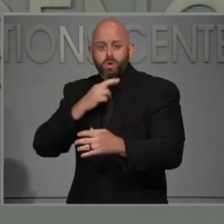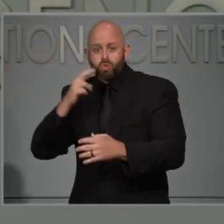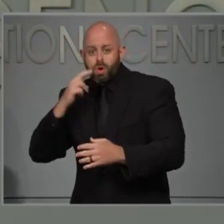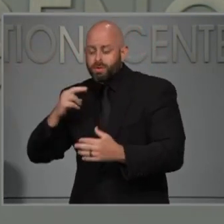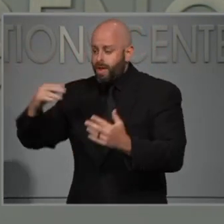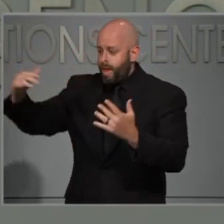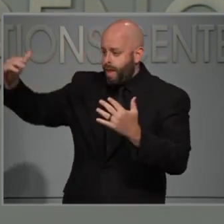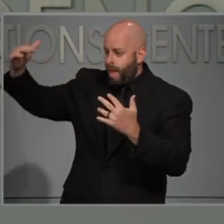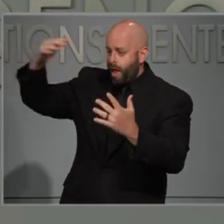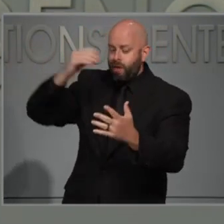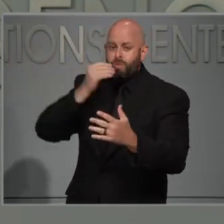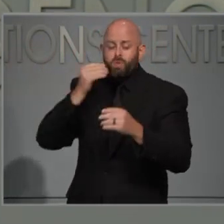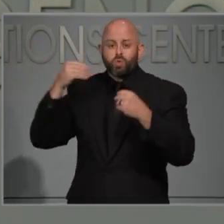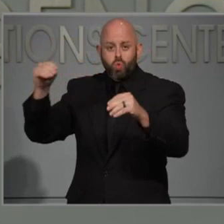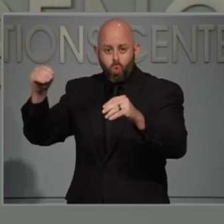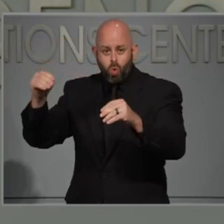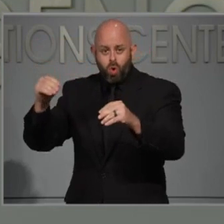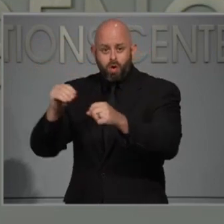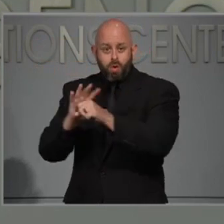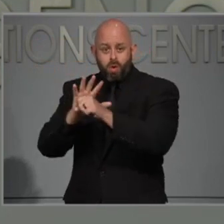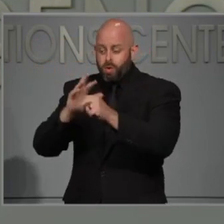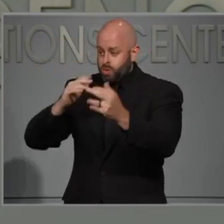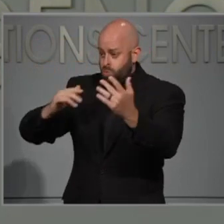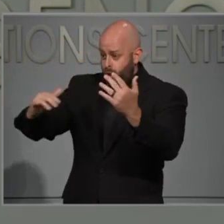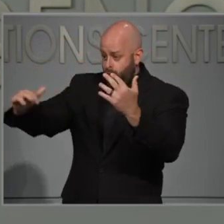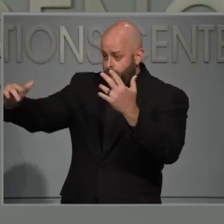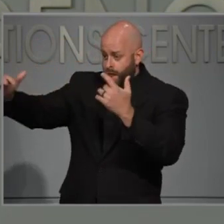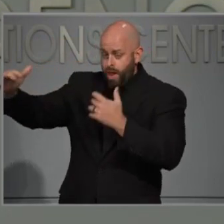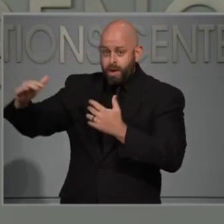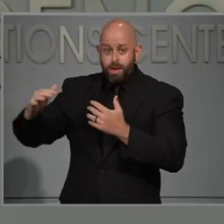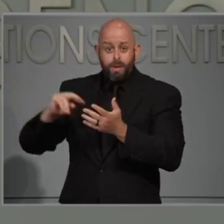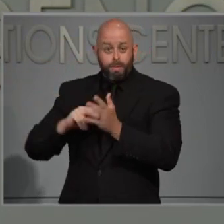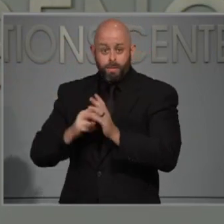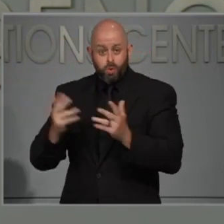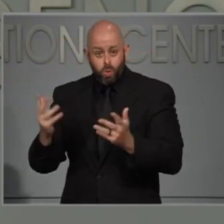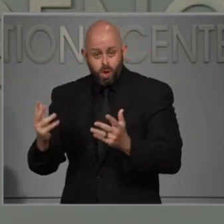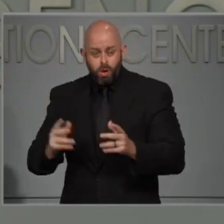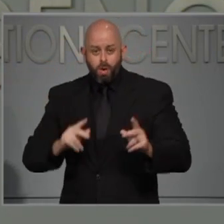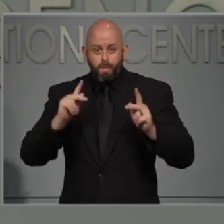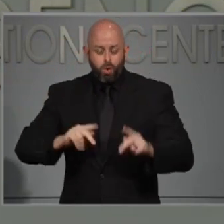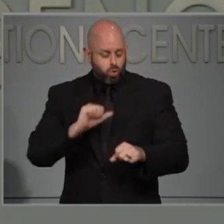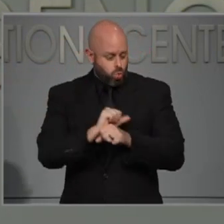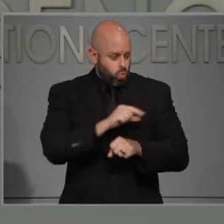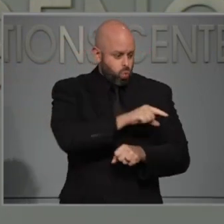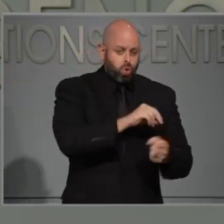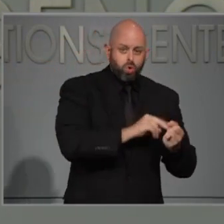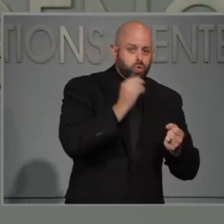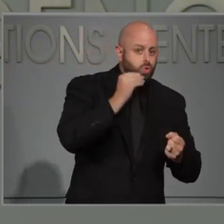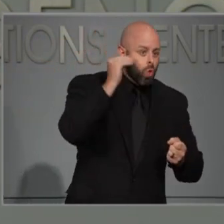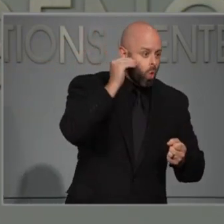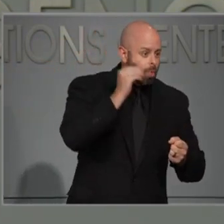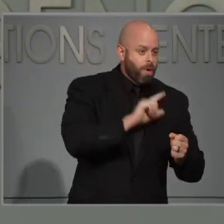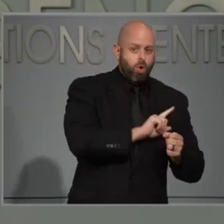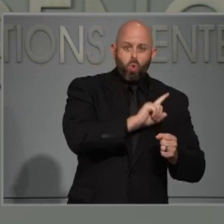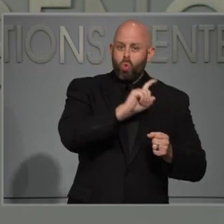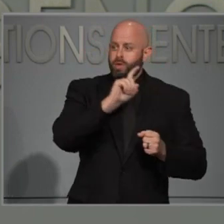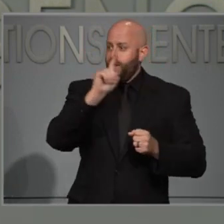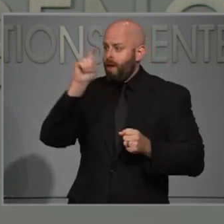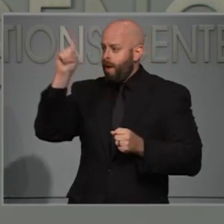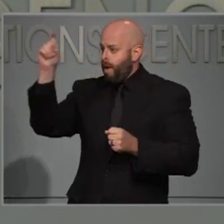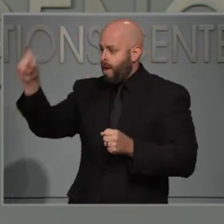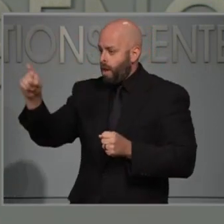there's more virus spreading, that means that those folks who work in our long-term care are getting exposed to virus more often in their community.